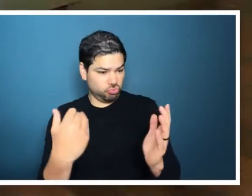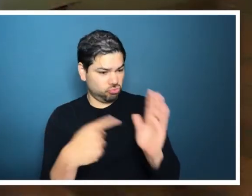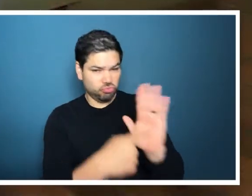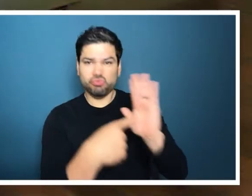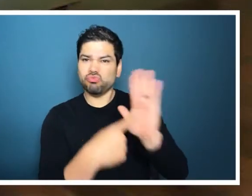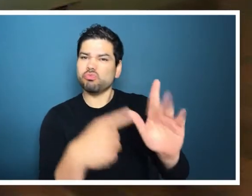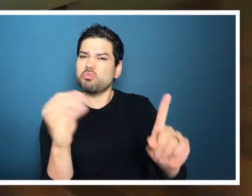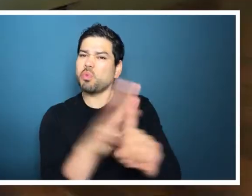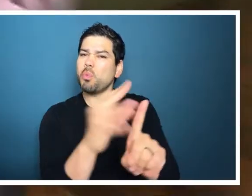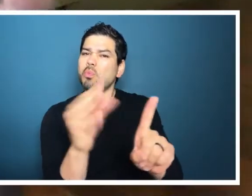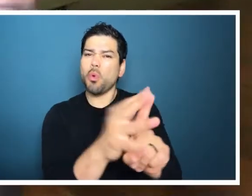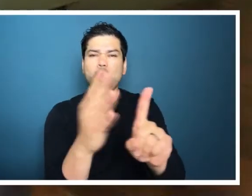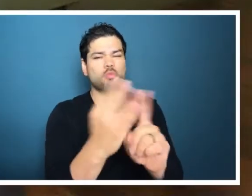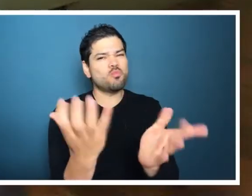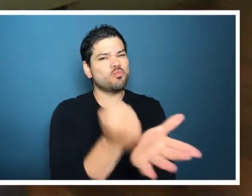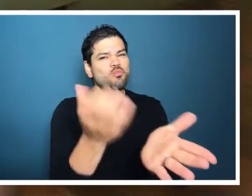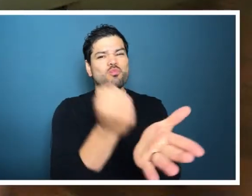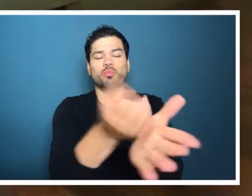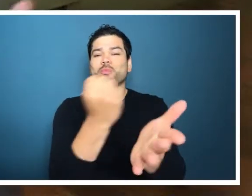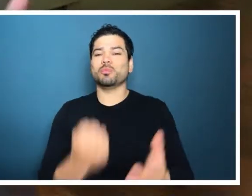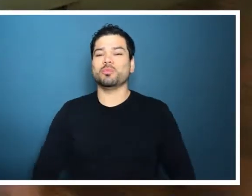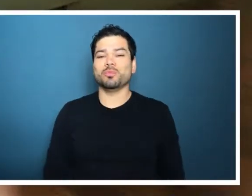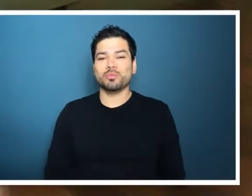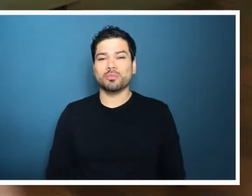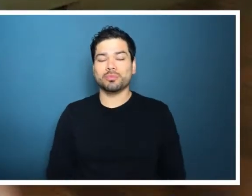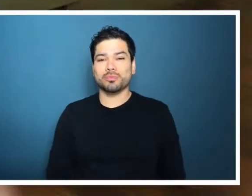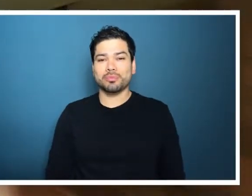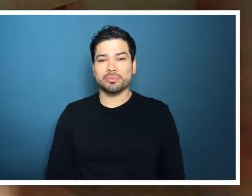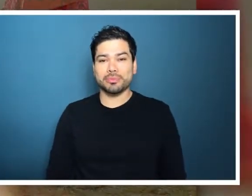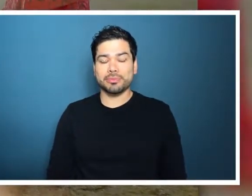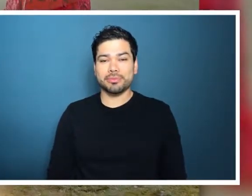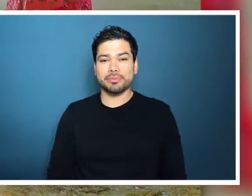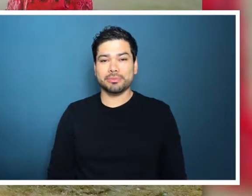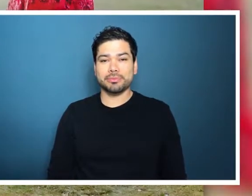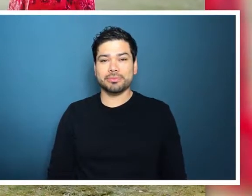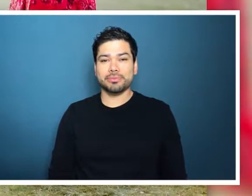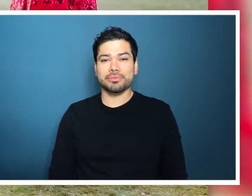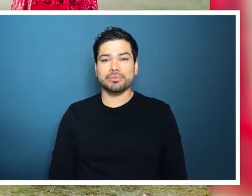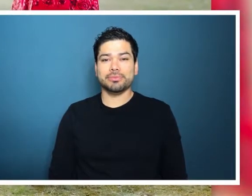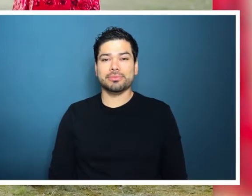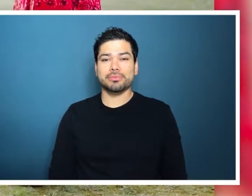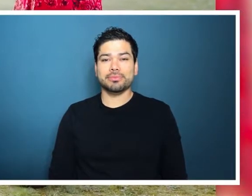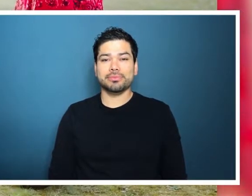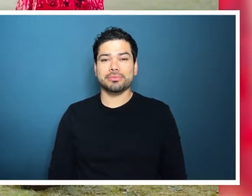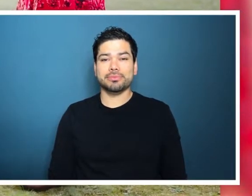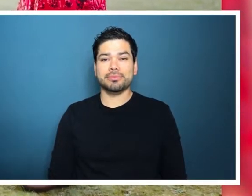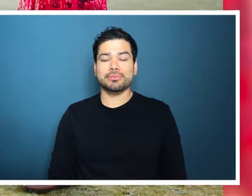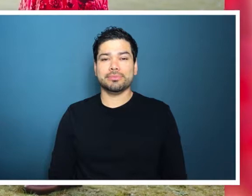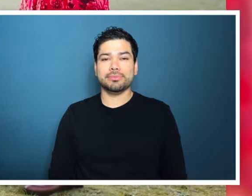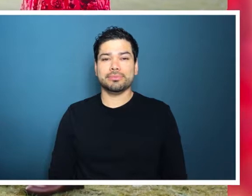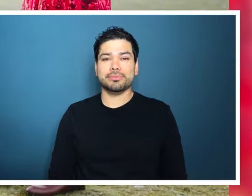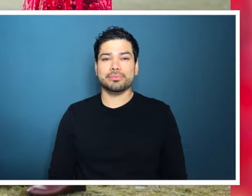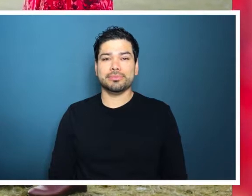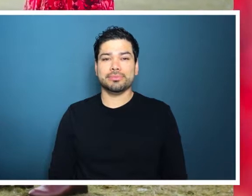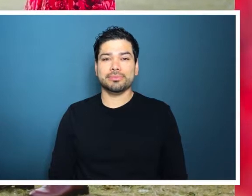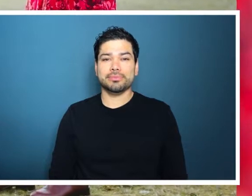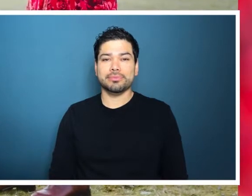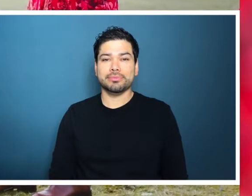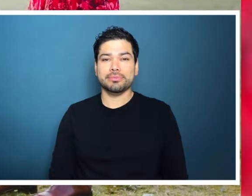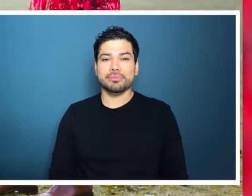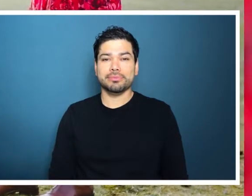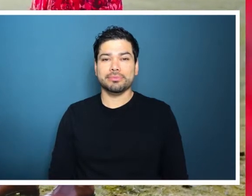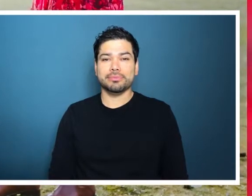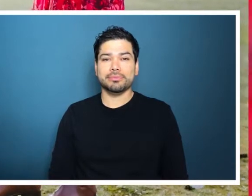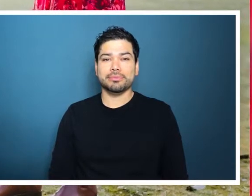that's how you expose them to a much more comfortable around here. Sunlit photo of Jason's family. His smiling daughter runs underneath a blanket, held high between